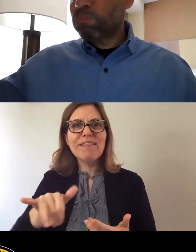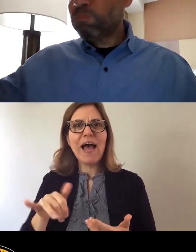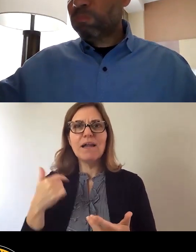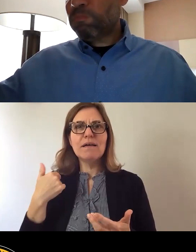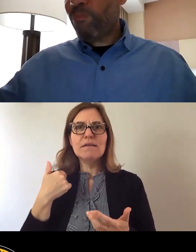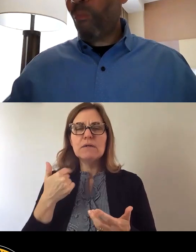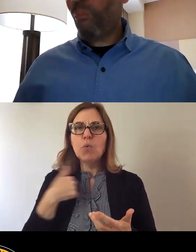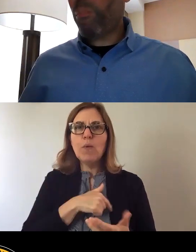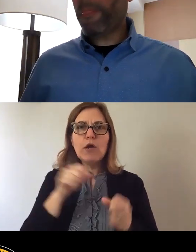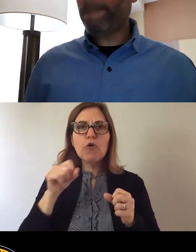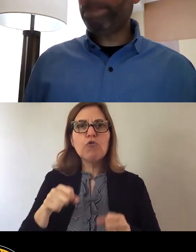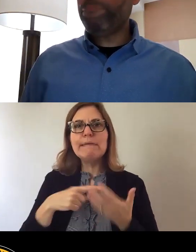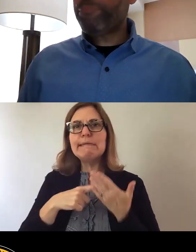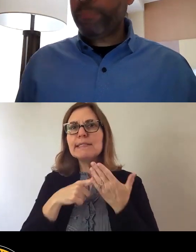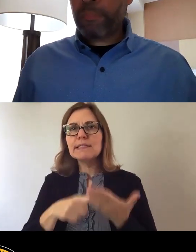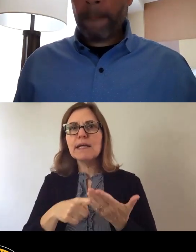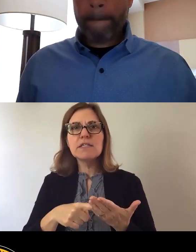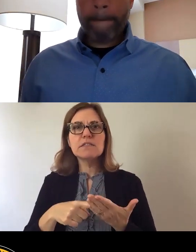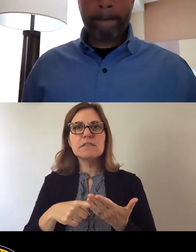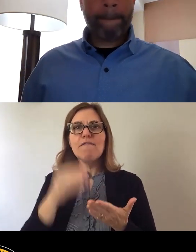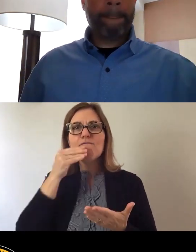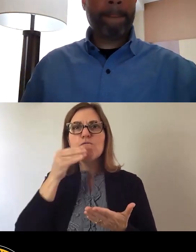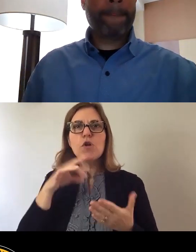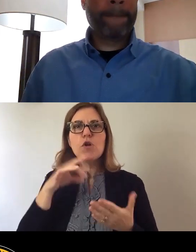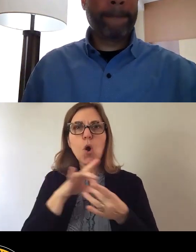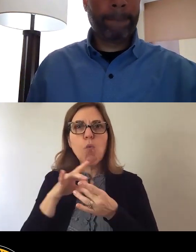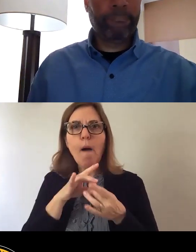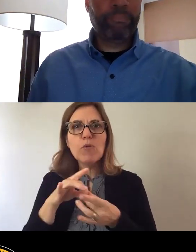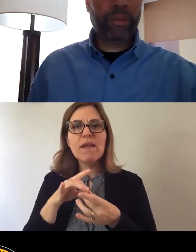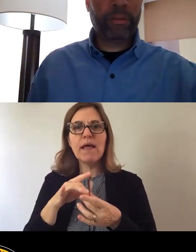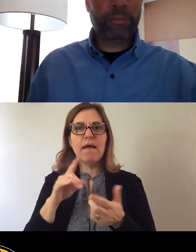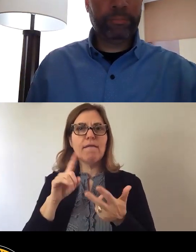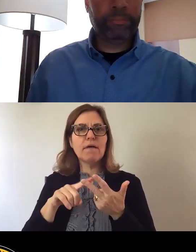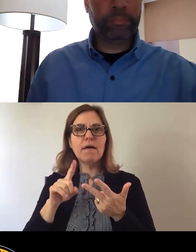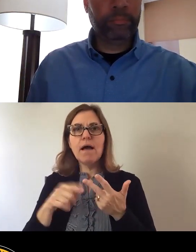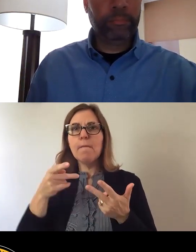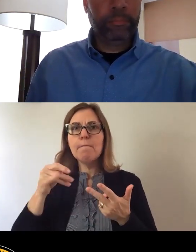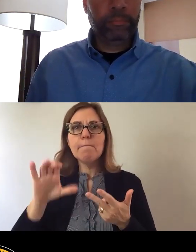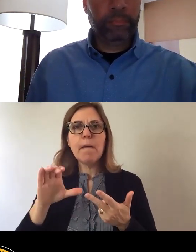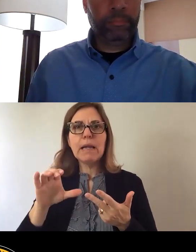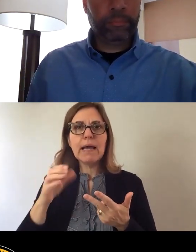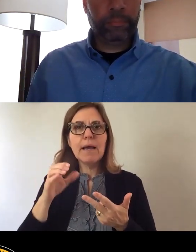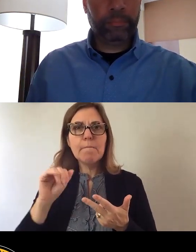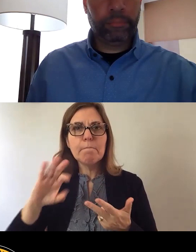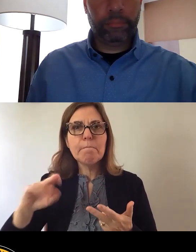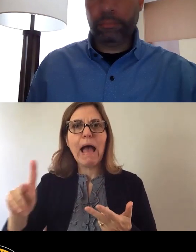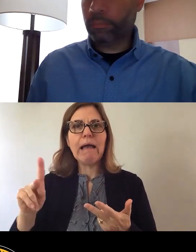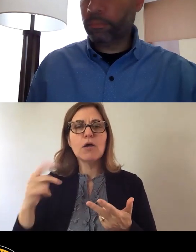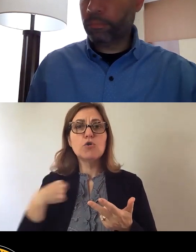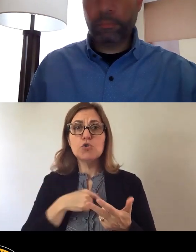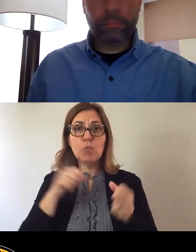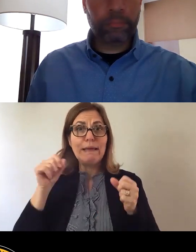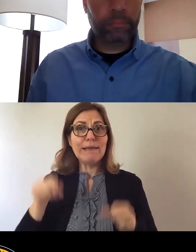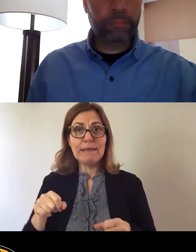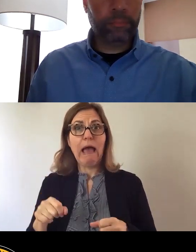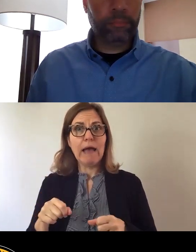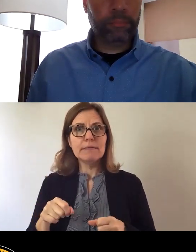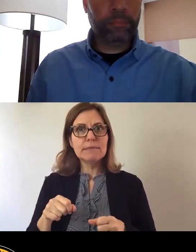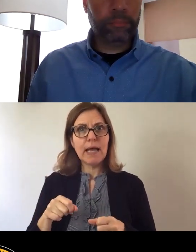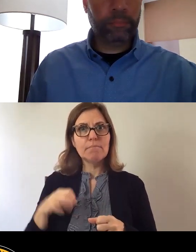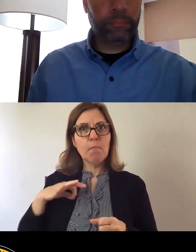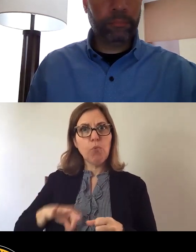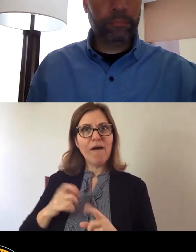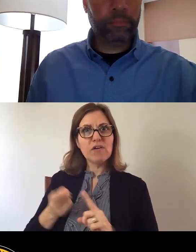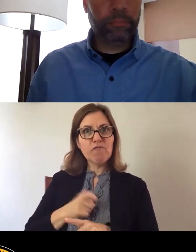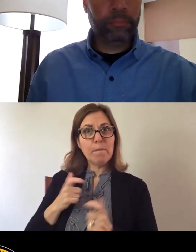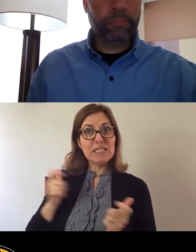cooperatives for our people? Why can't we talk about a public bank so we can begin to put those profits that are going into these big corporations back